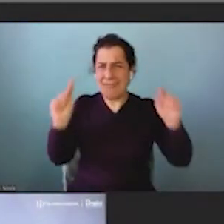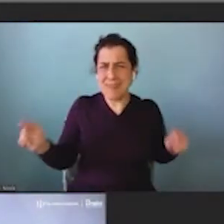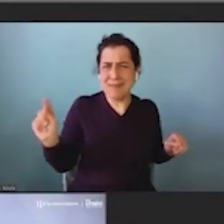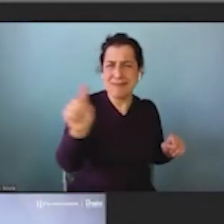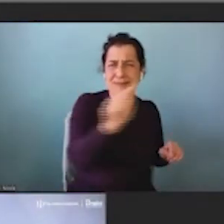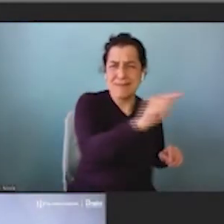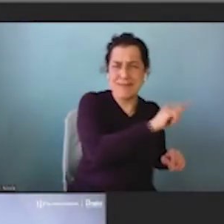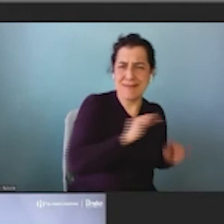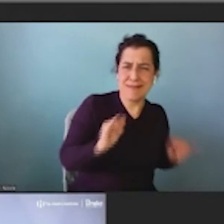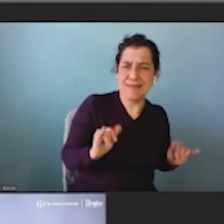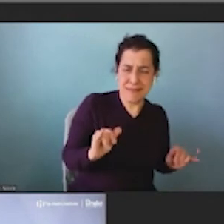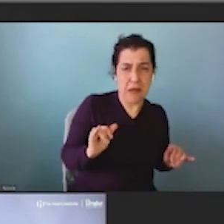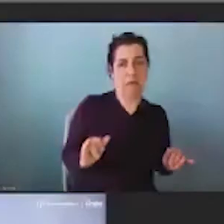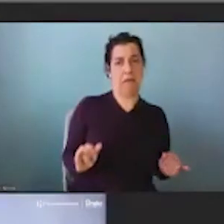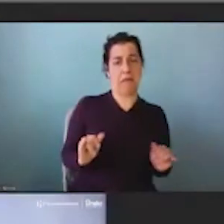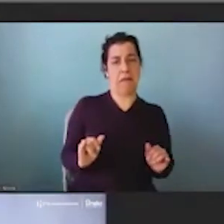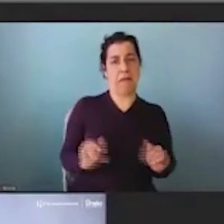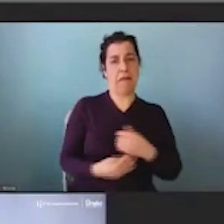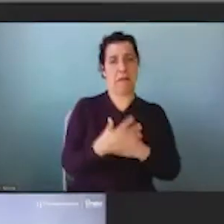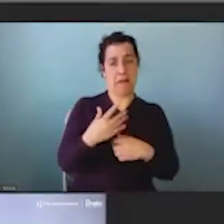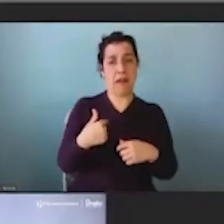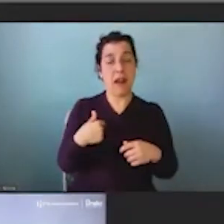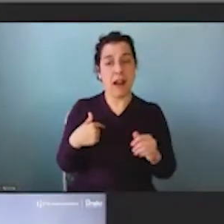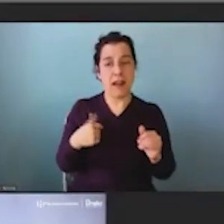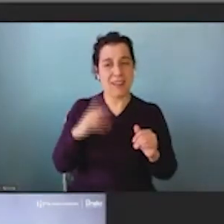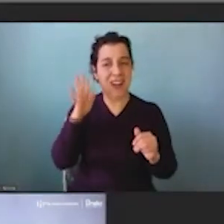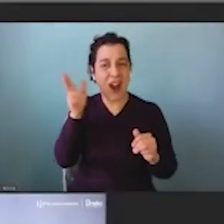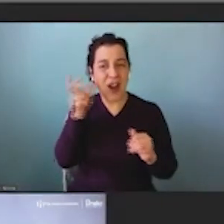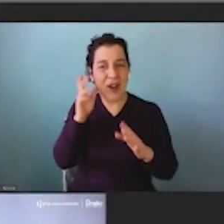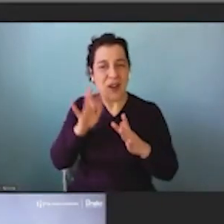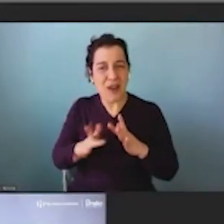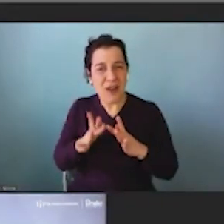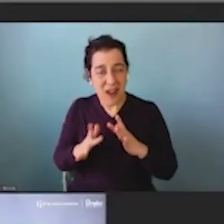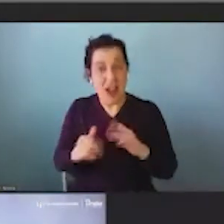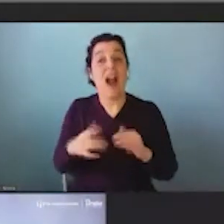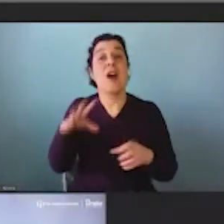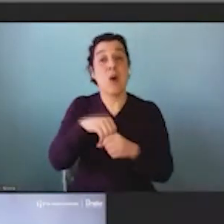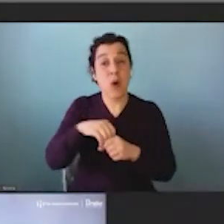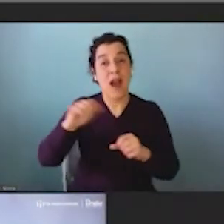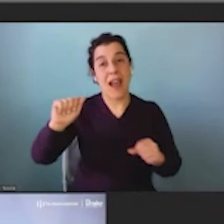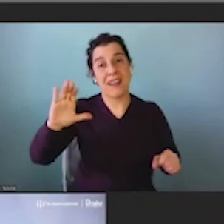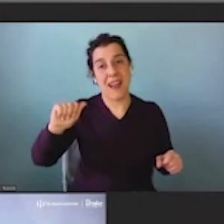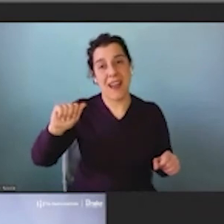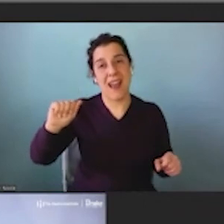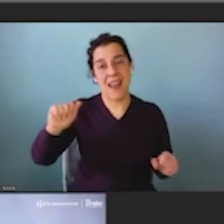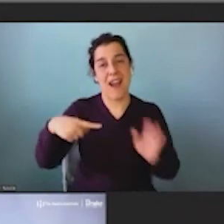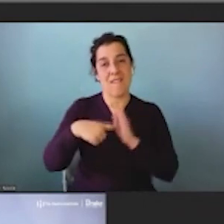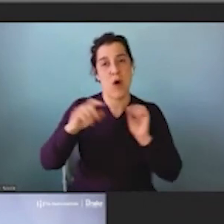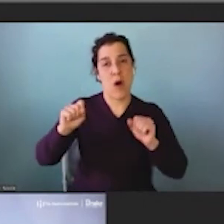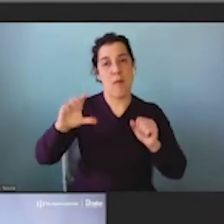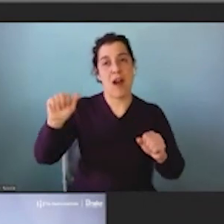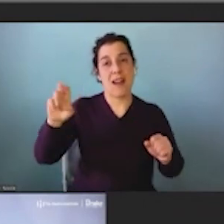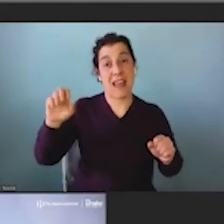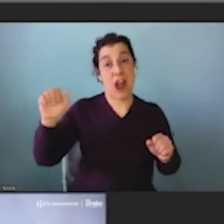Now what that led me to do was to include in the Affordable Care Act, what we called